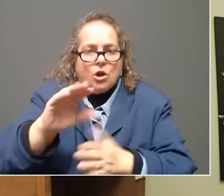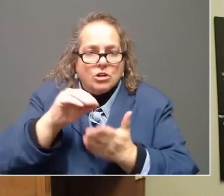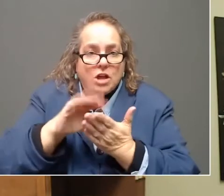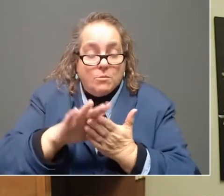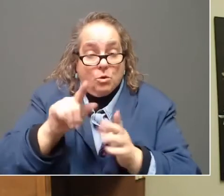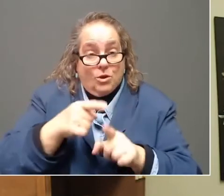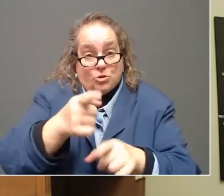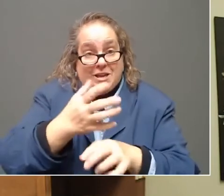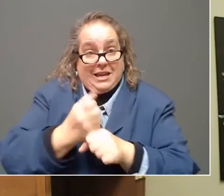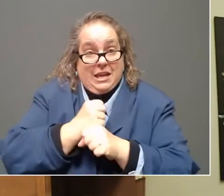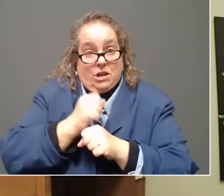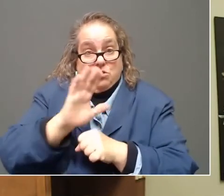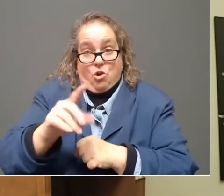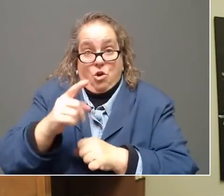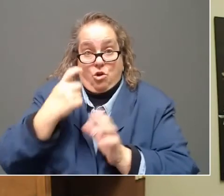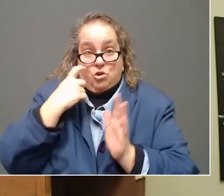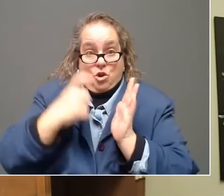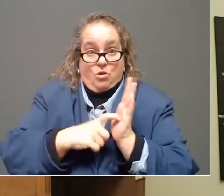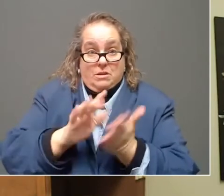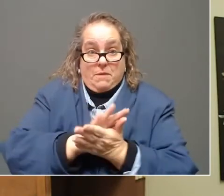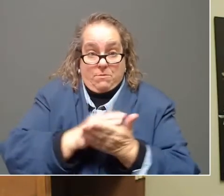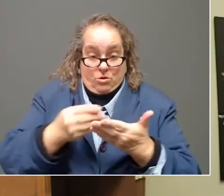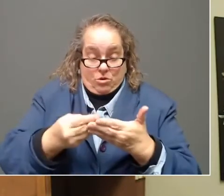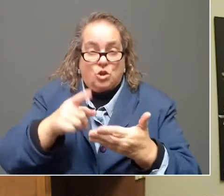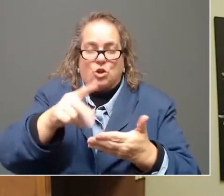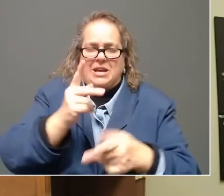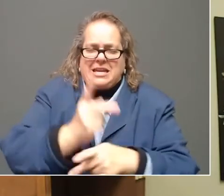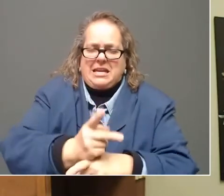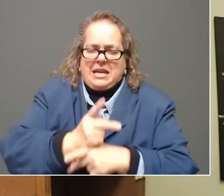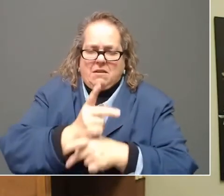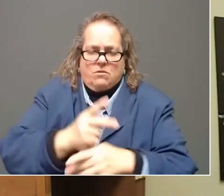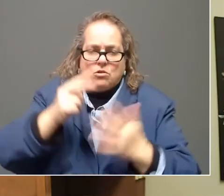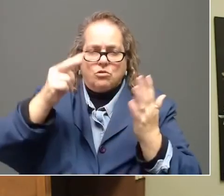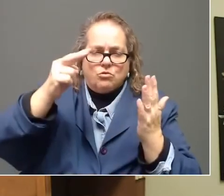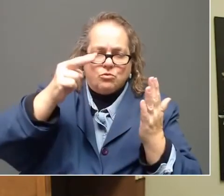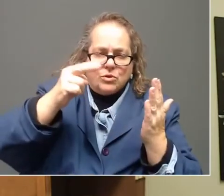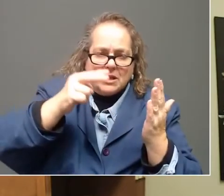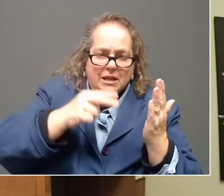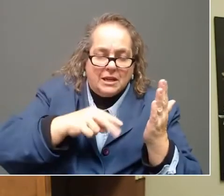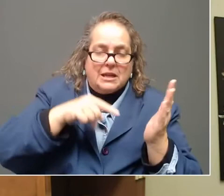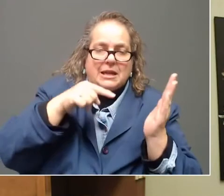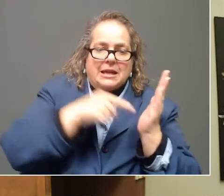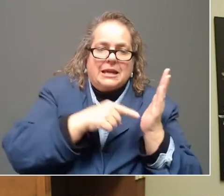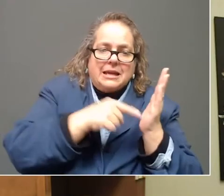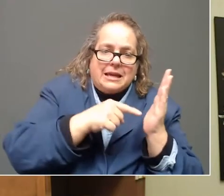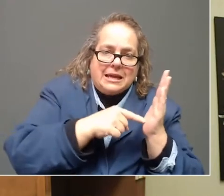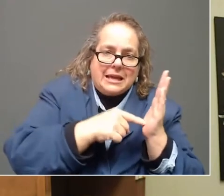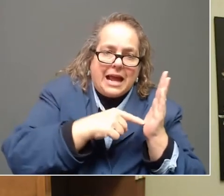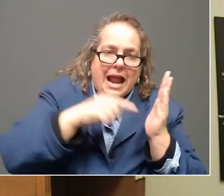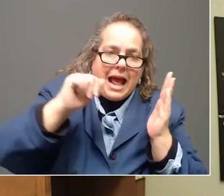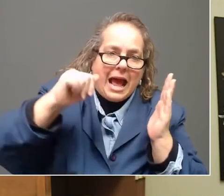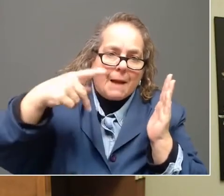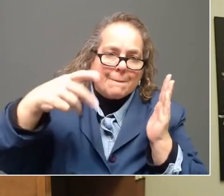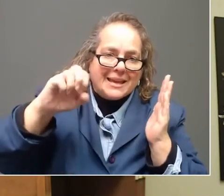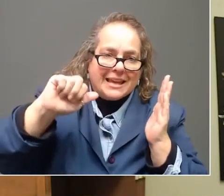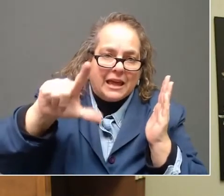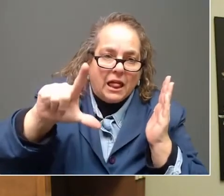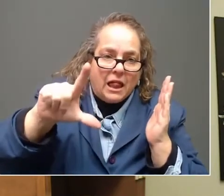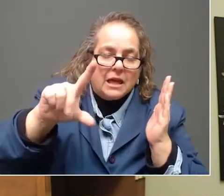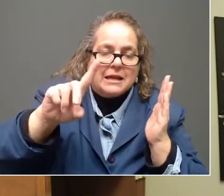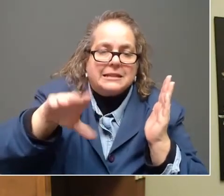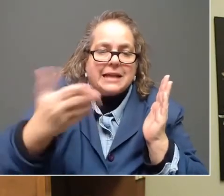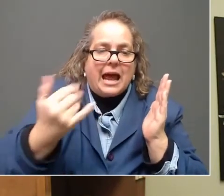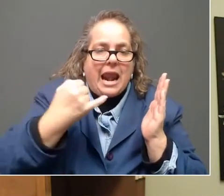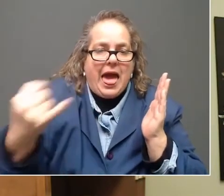determination, please pay very careful attention to the appeal deadlines in that document. You can appeal that